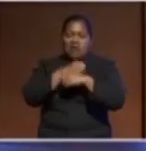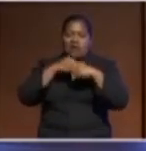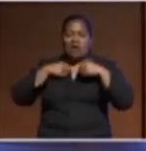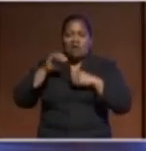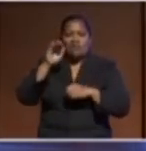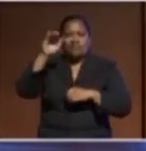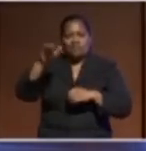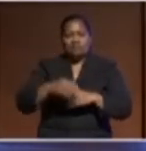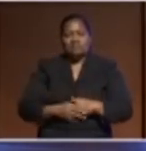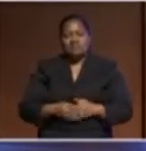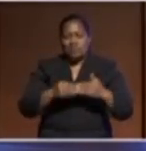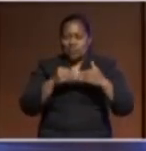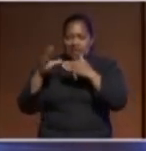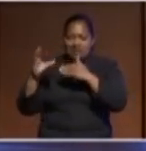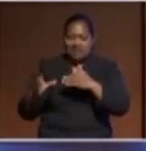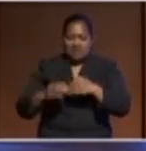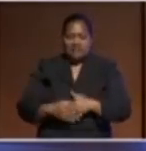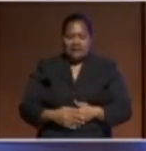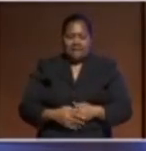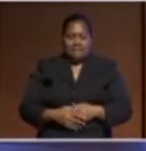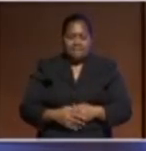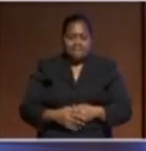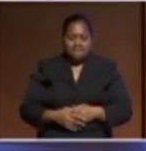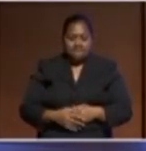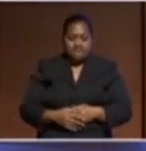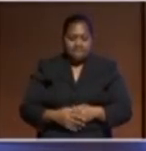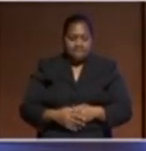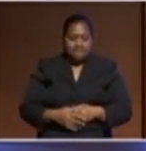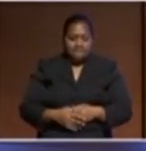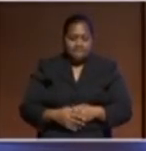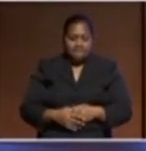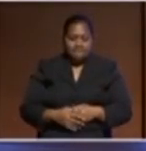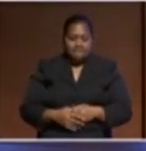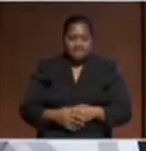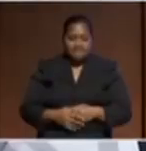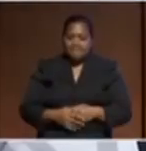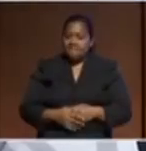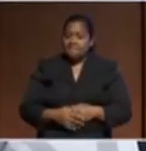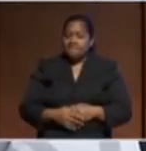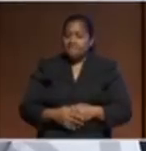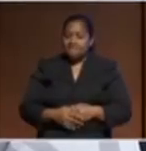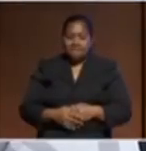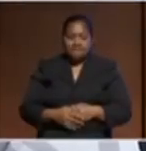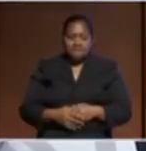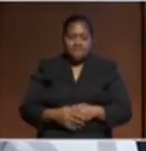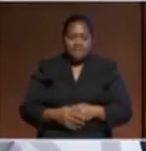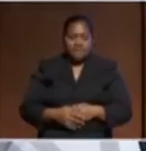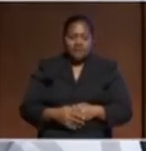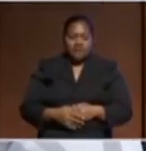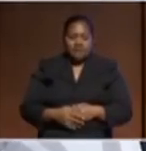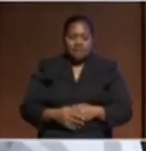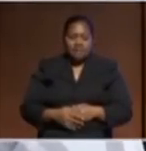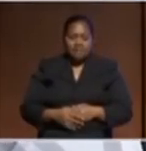Thank you, Hartree. It is refreshing to hear the perspectives of the leaders who are here